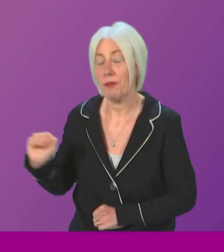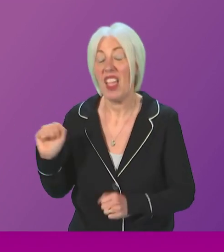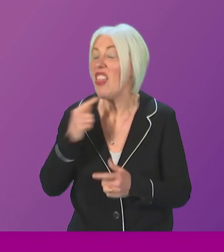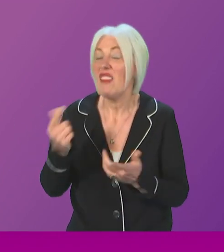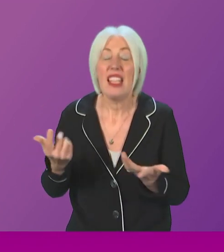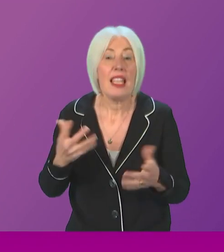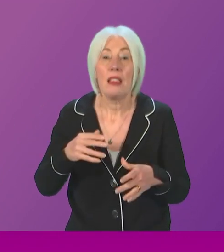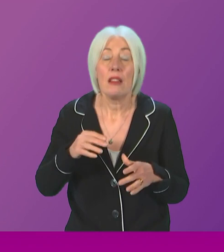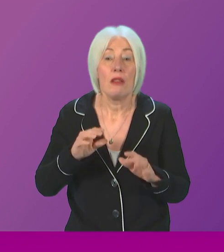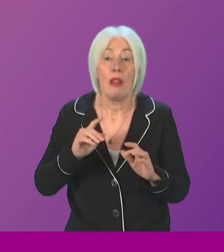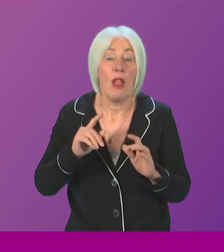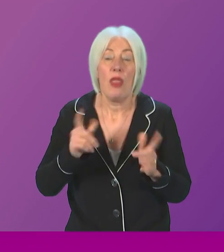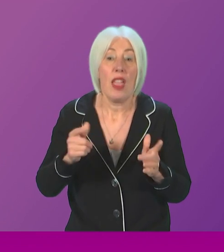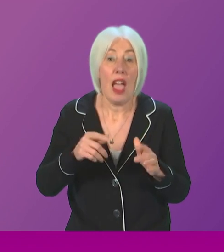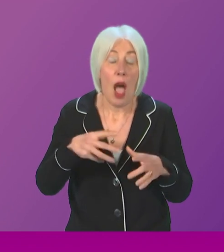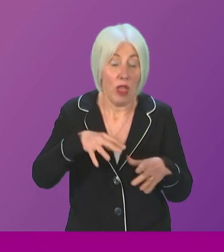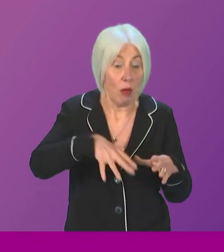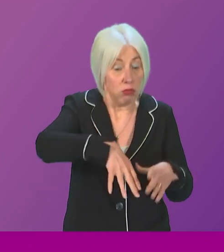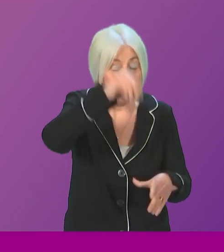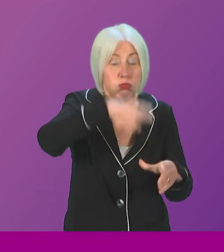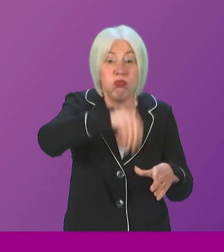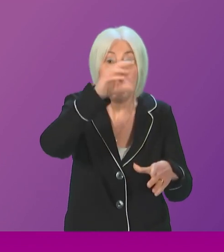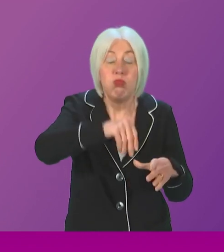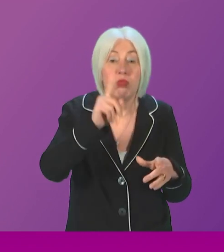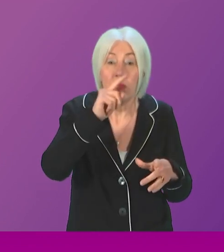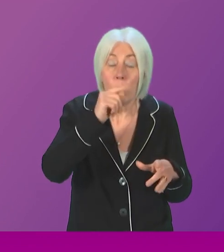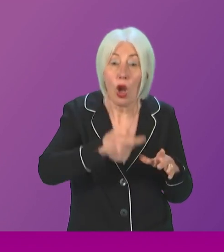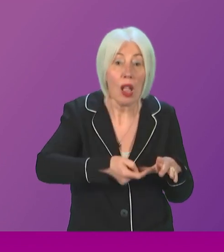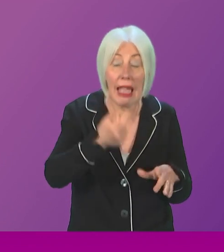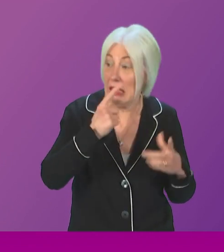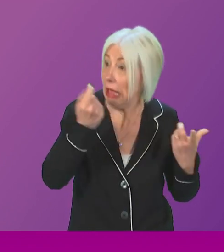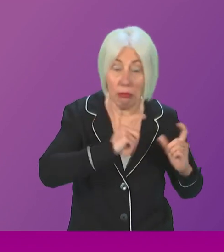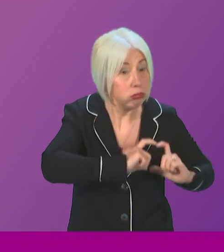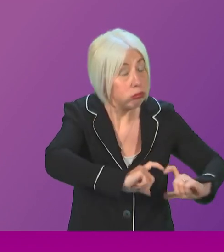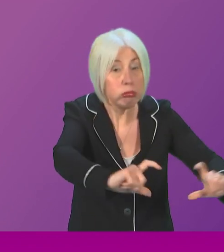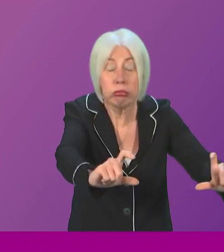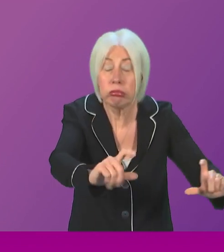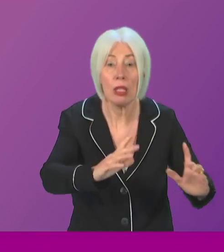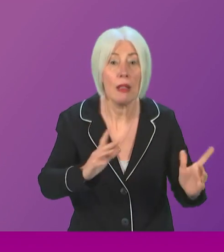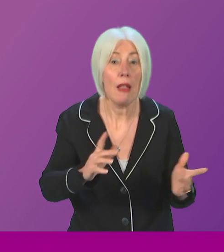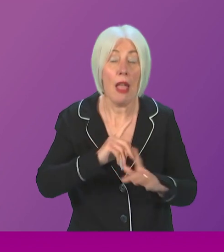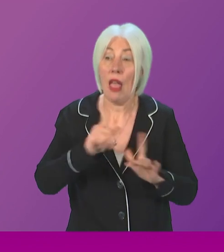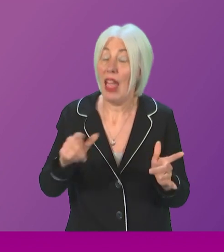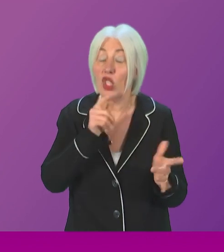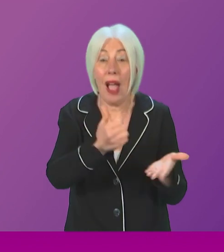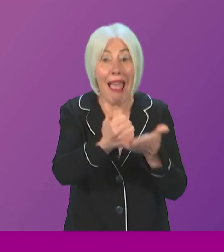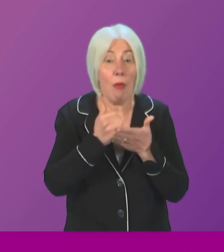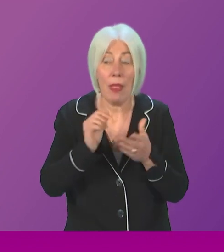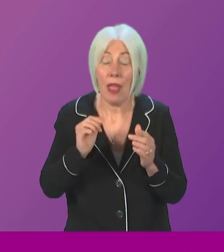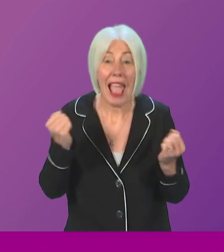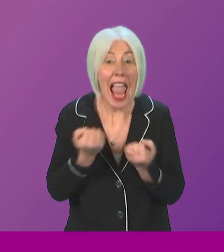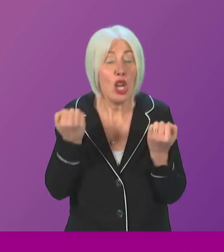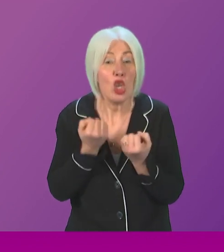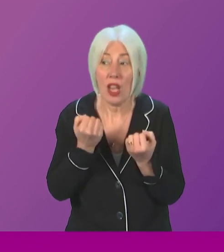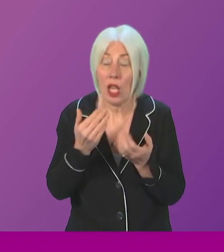fossil fuels is not consistent with our climate obligations. It's not the solution to the energy price crisis, meeting our energy